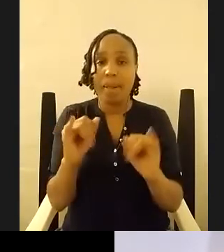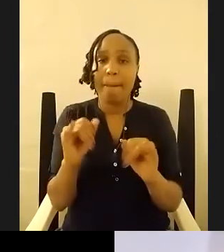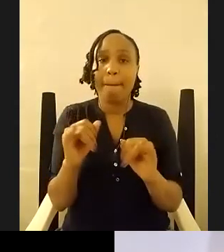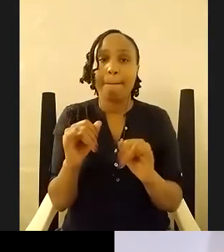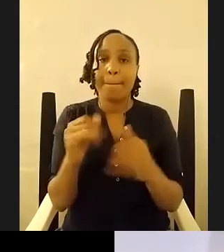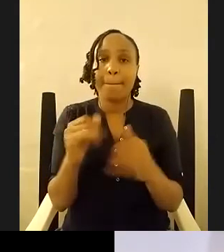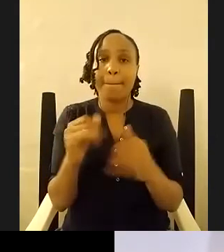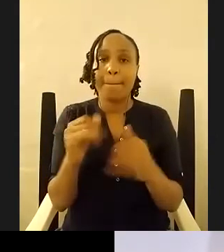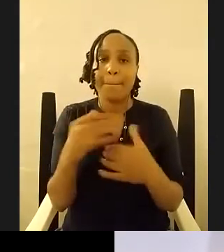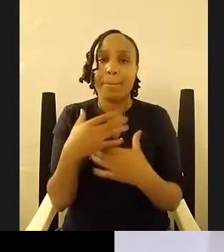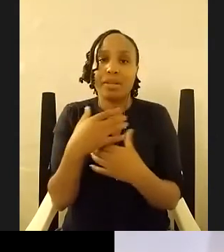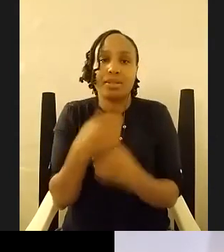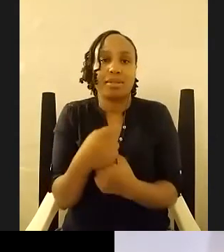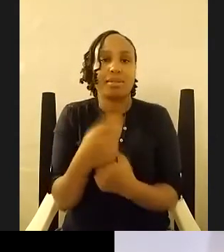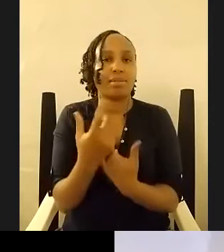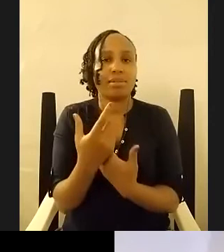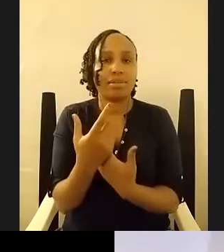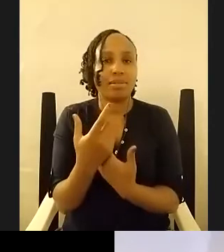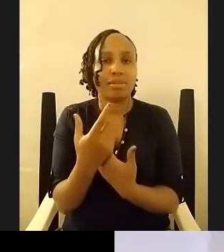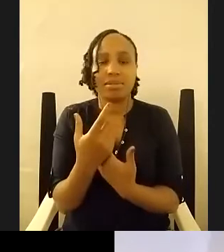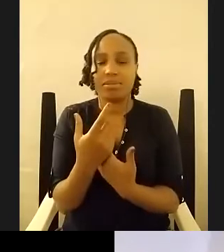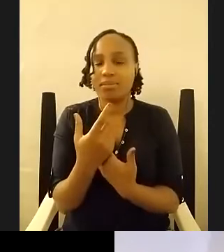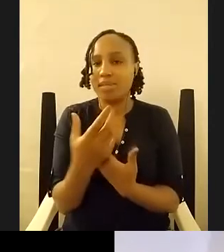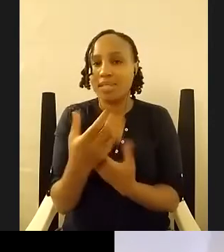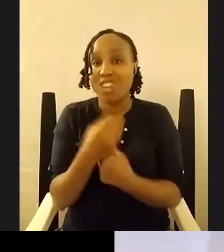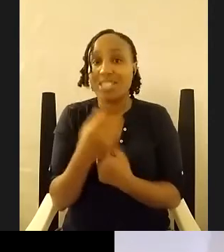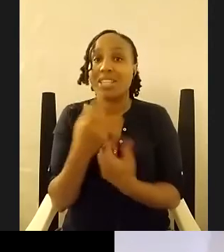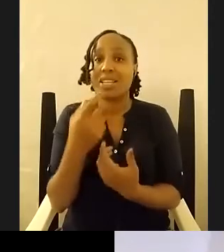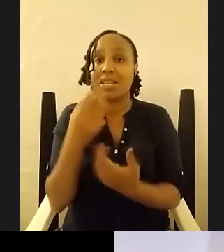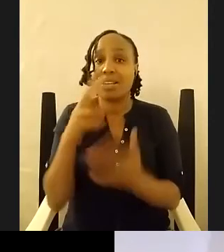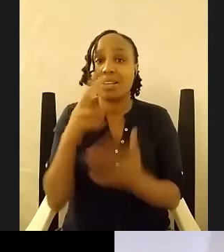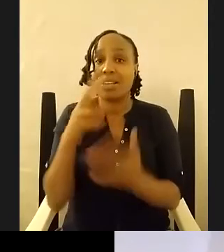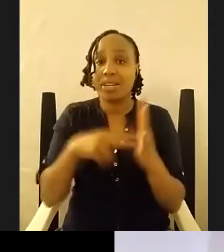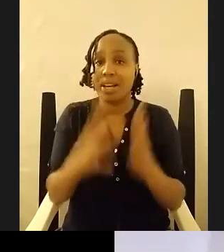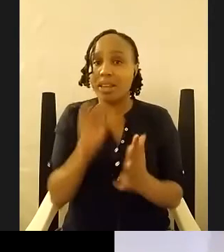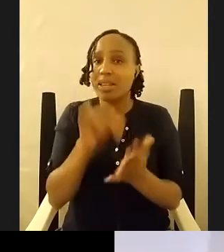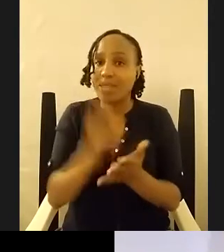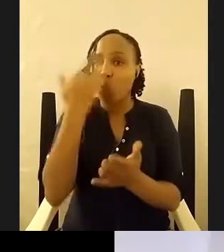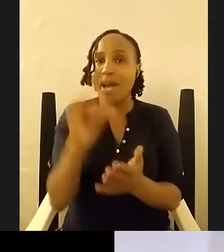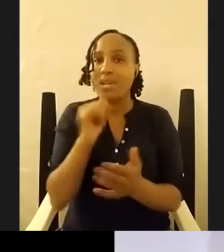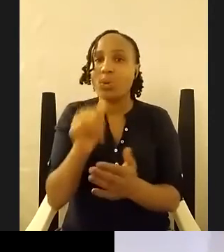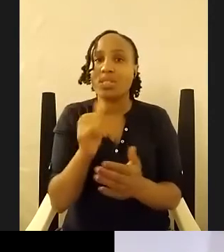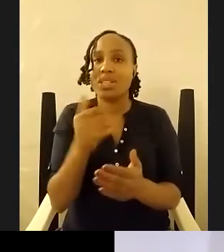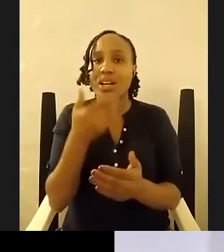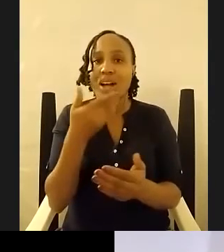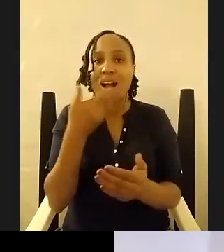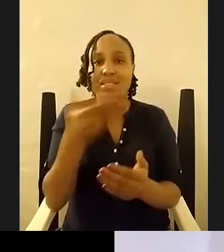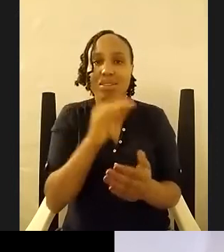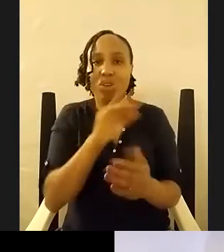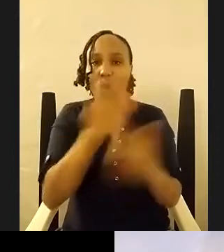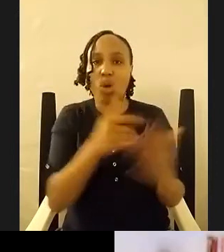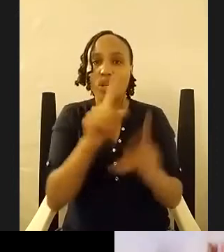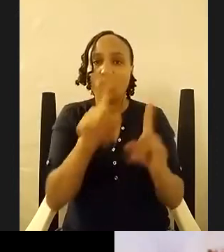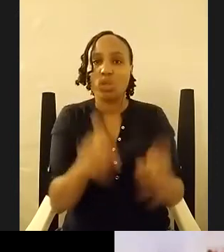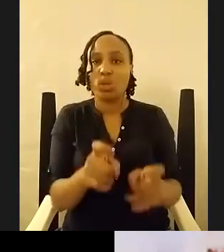so that's why i don't answer all the questions in my work some of them i have the answers but i choose not to answer them in my work and some of